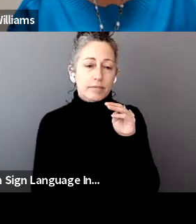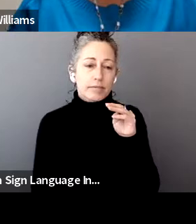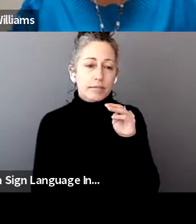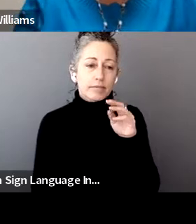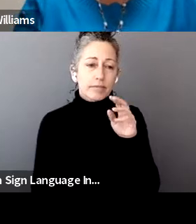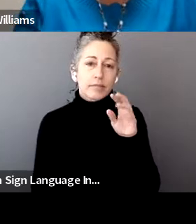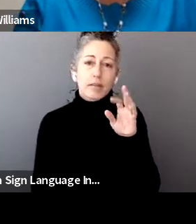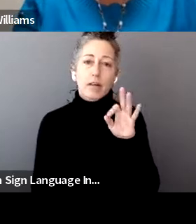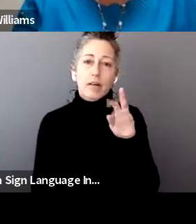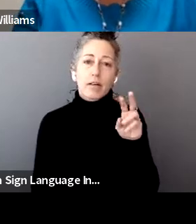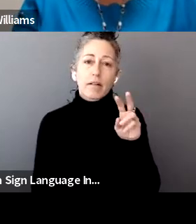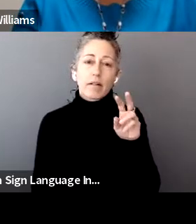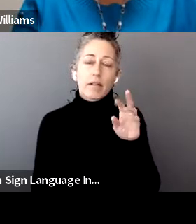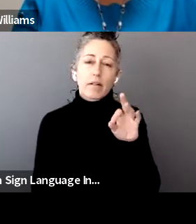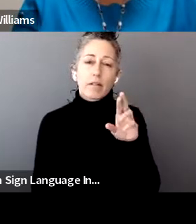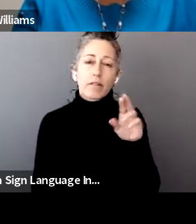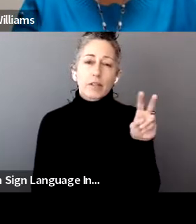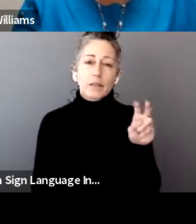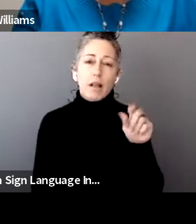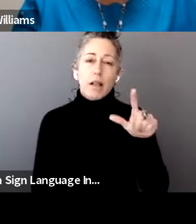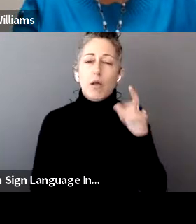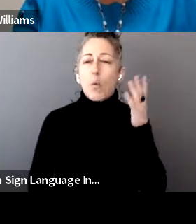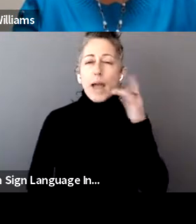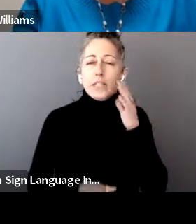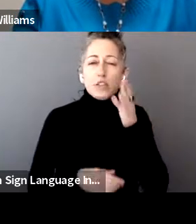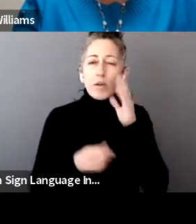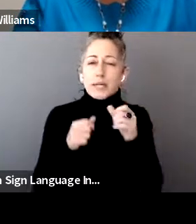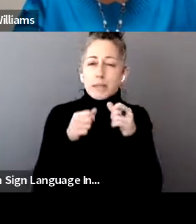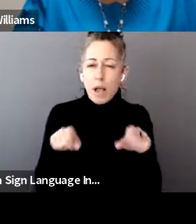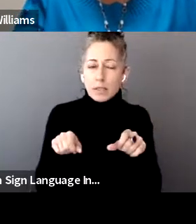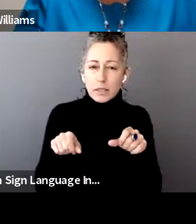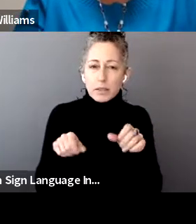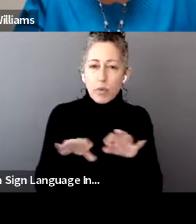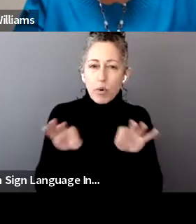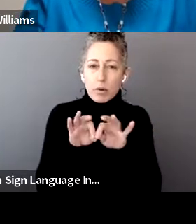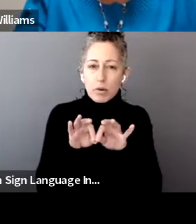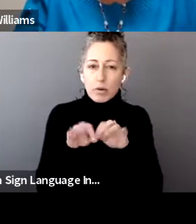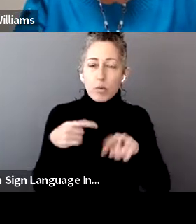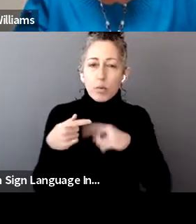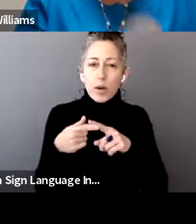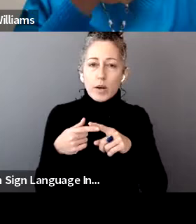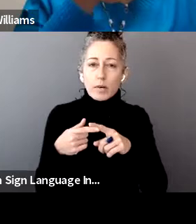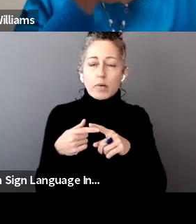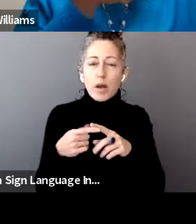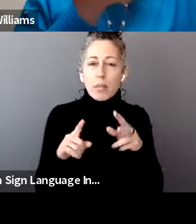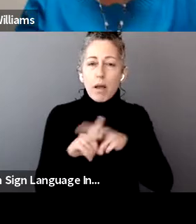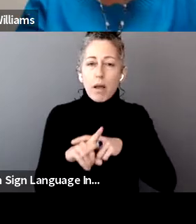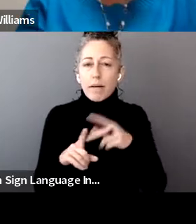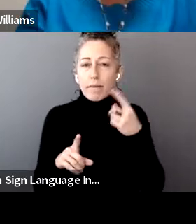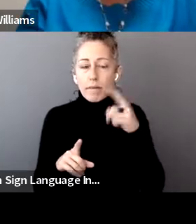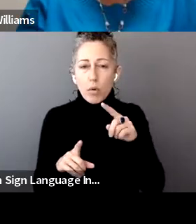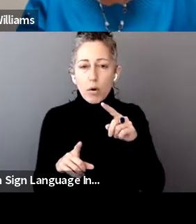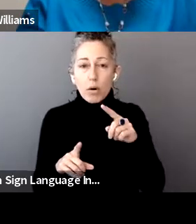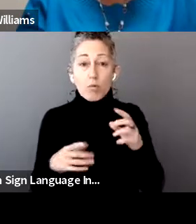and direct deposit important for people when filing their taxes and applying for the recovery rebate credit? By the way, recovery